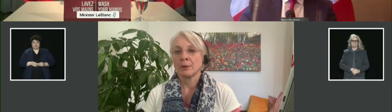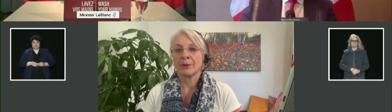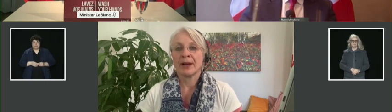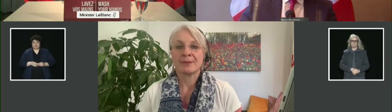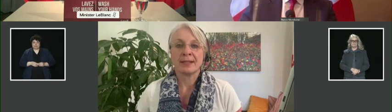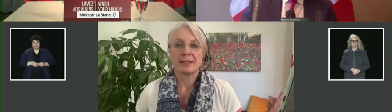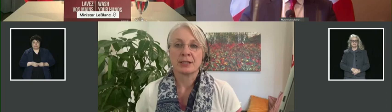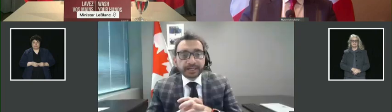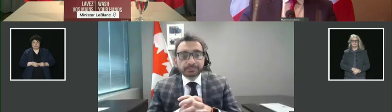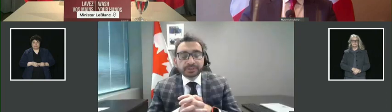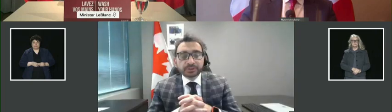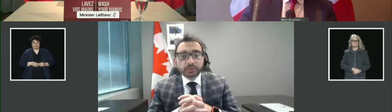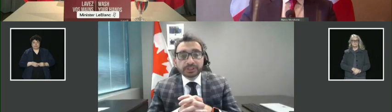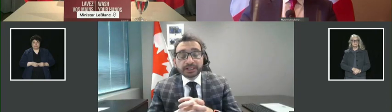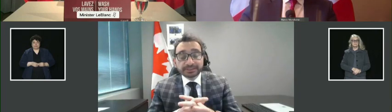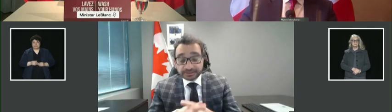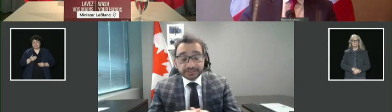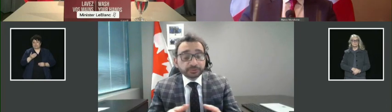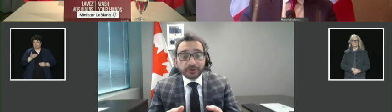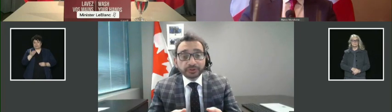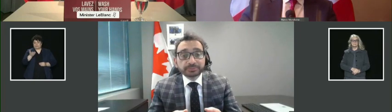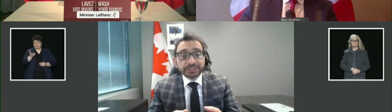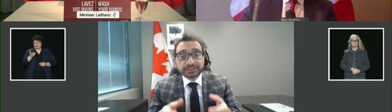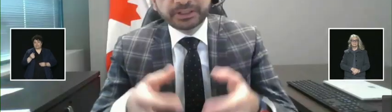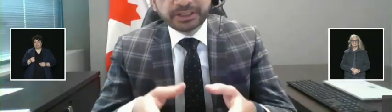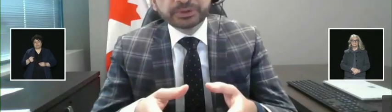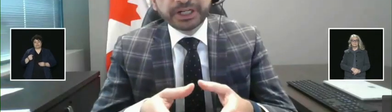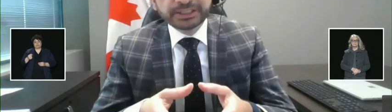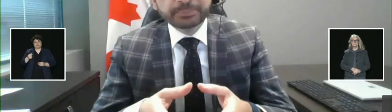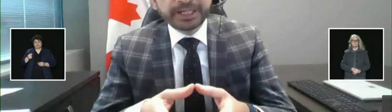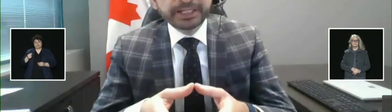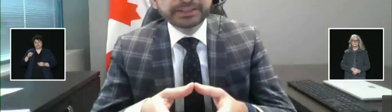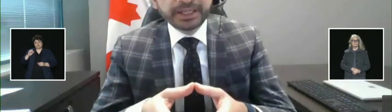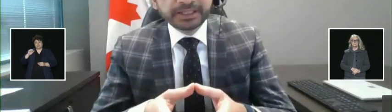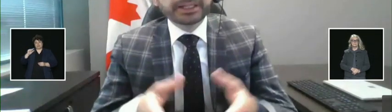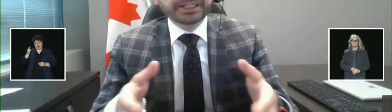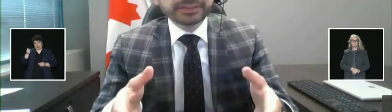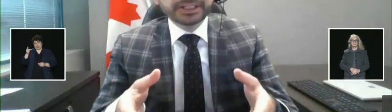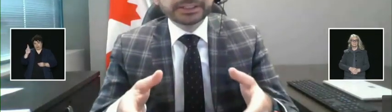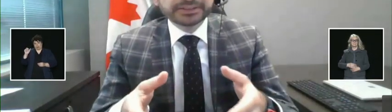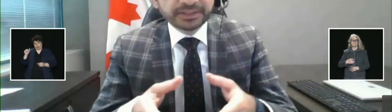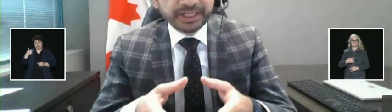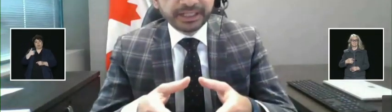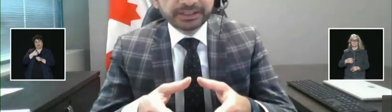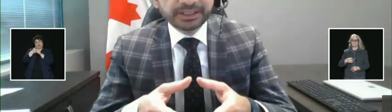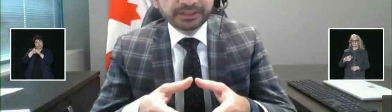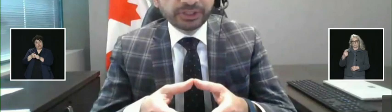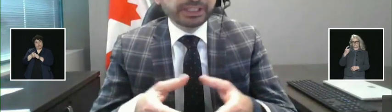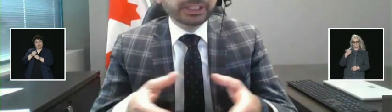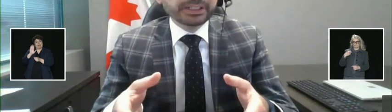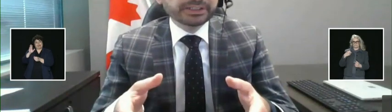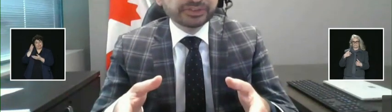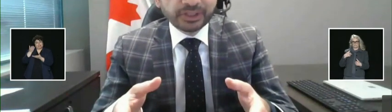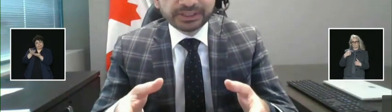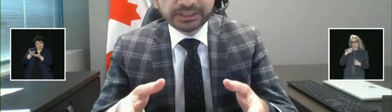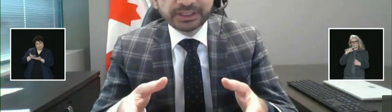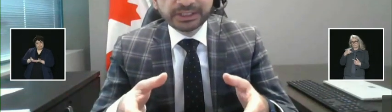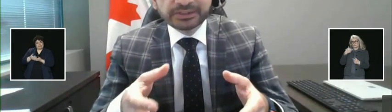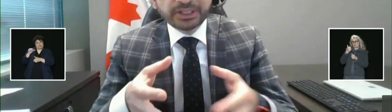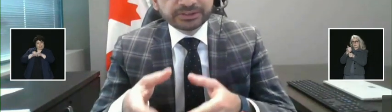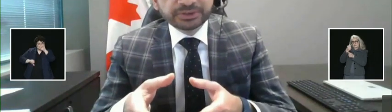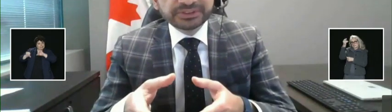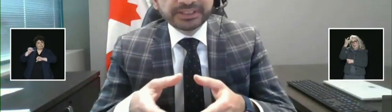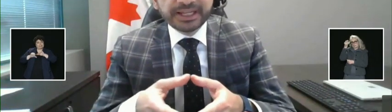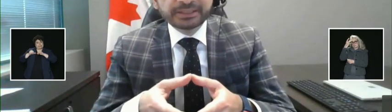Thank you for the question. We, as we've always been, we're guided by data and science and consulting